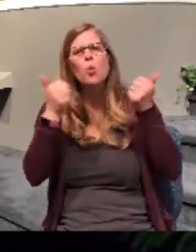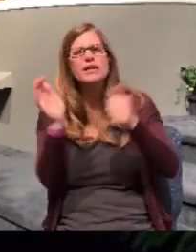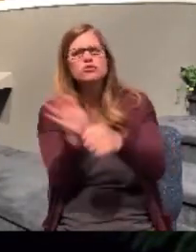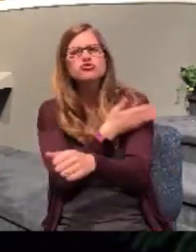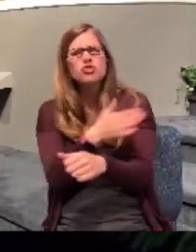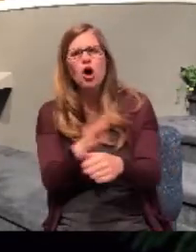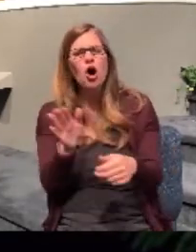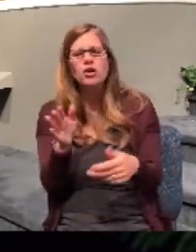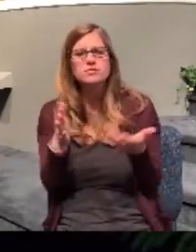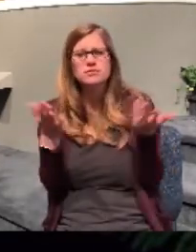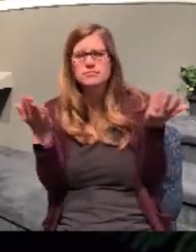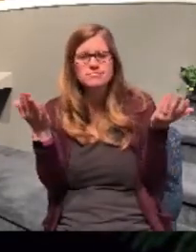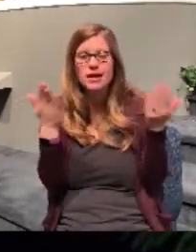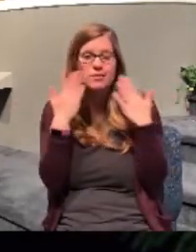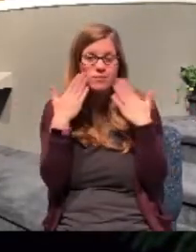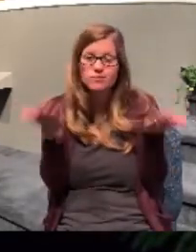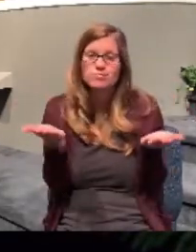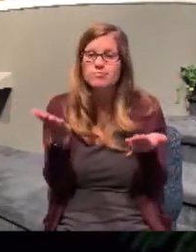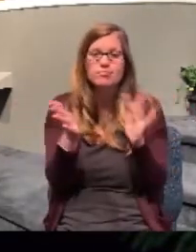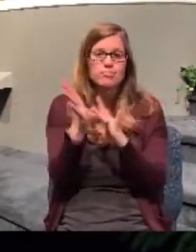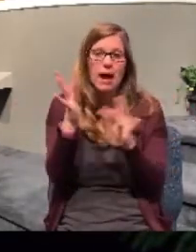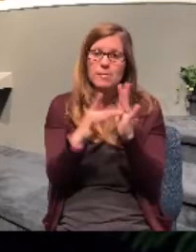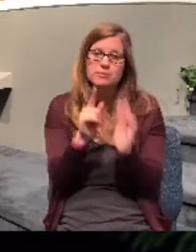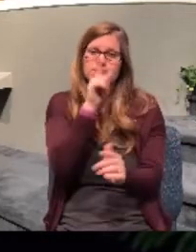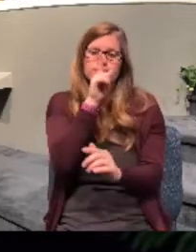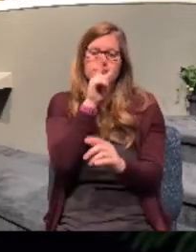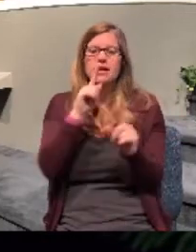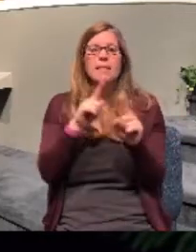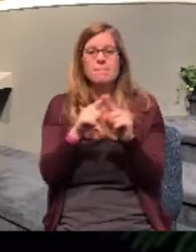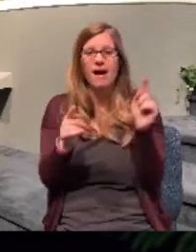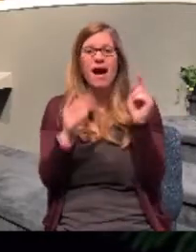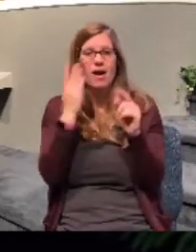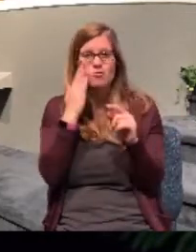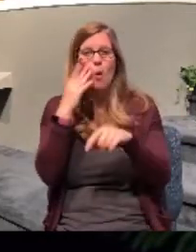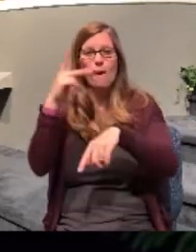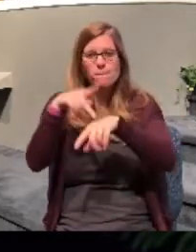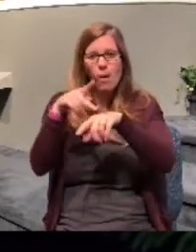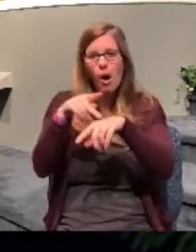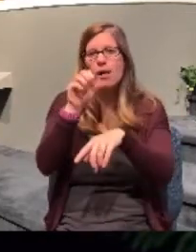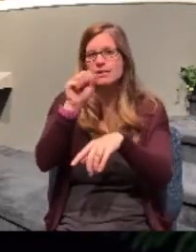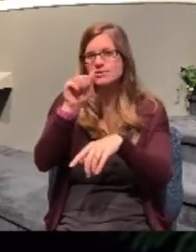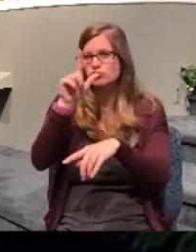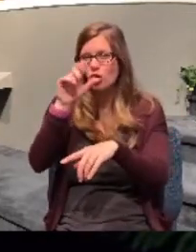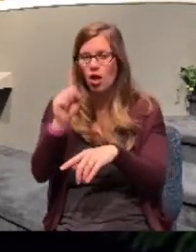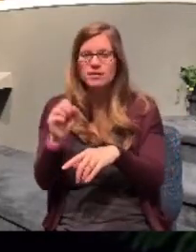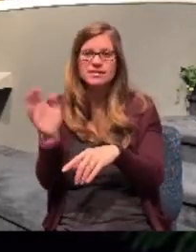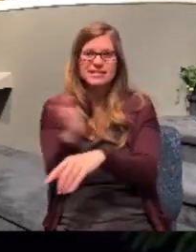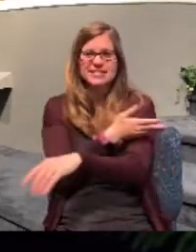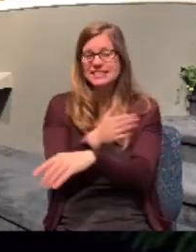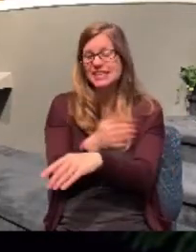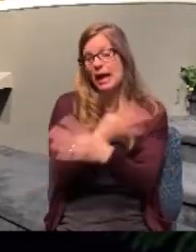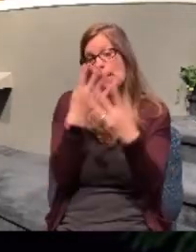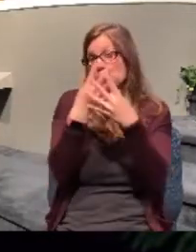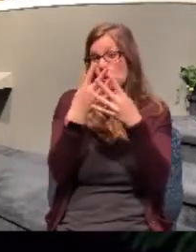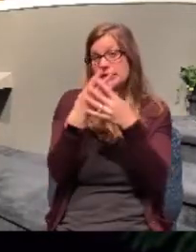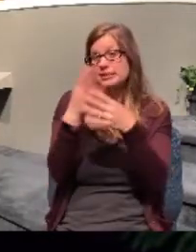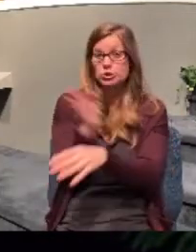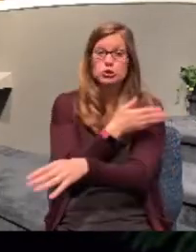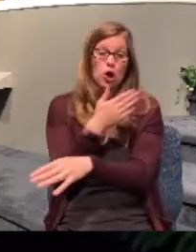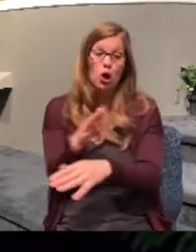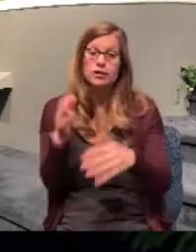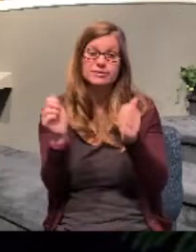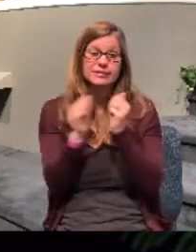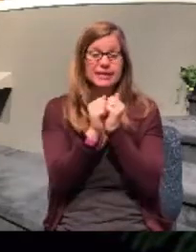We have no idea. The Bible doesn't tell us. But they were singing, I guess, what we would call prison songs. There they were